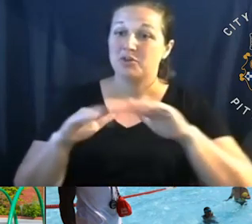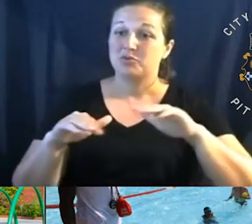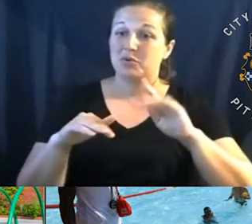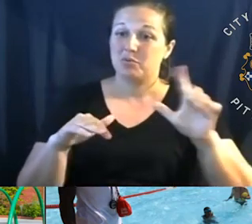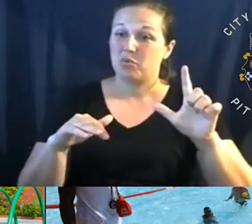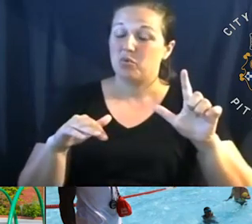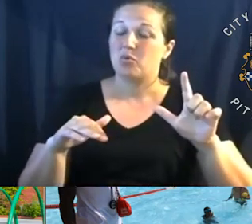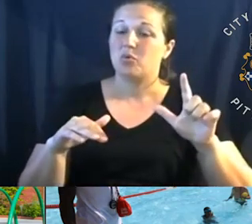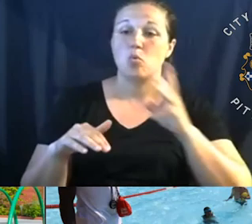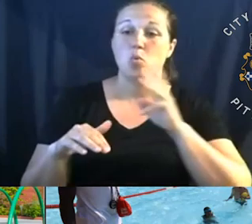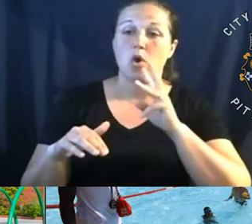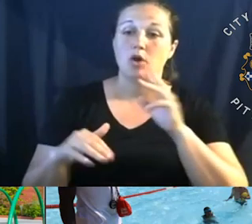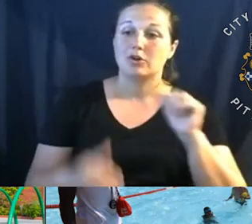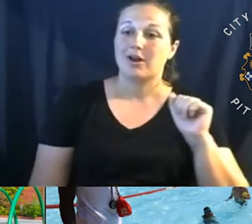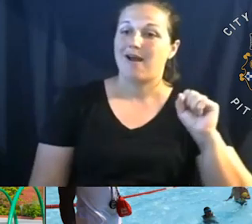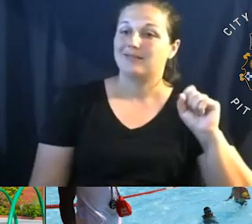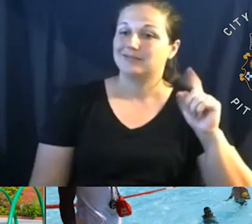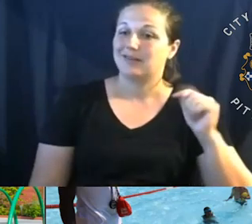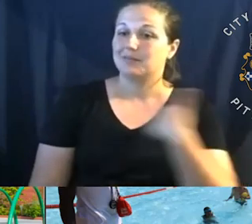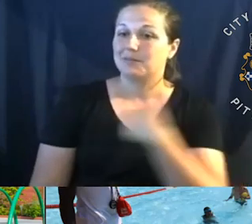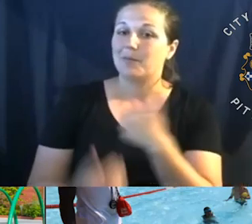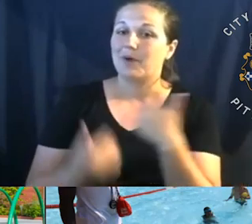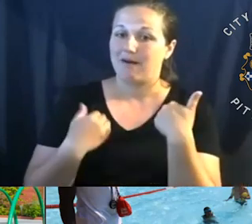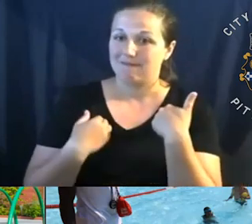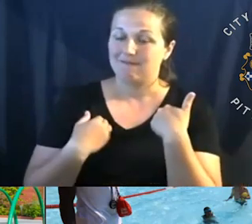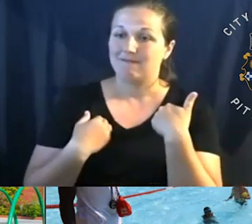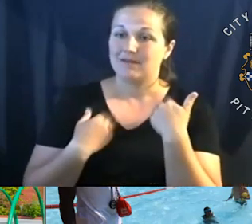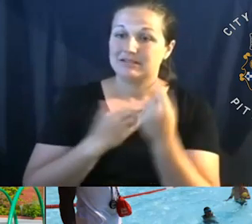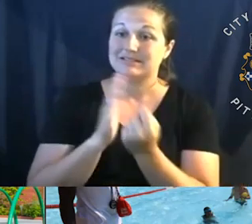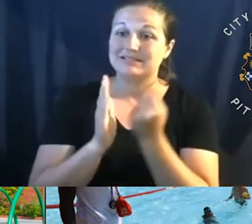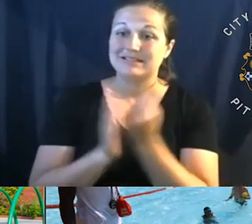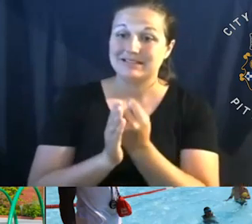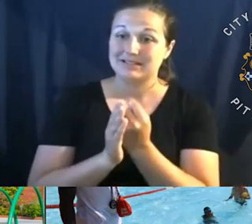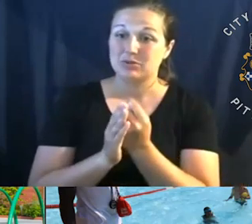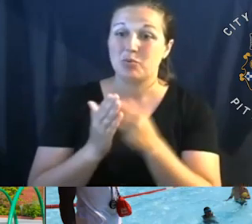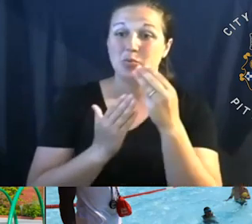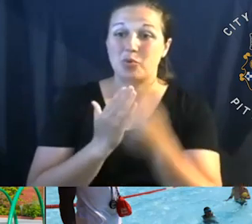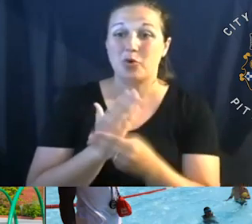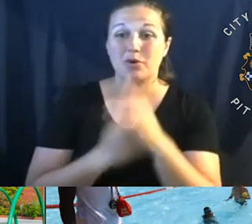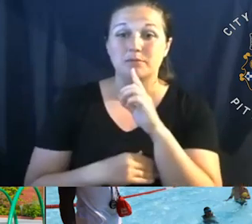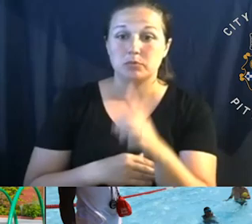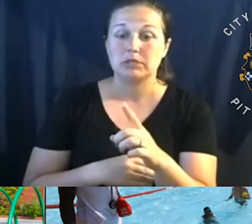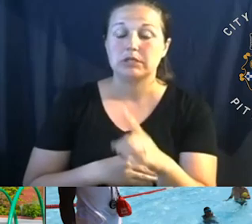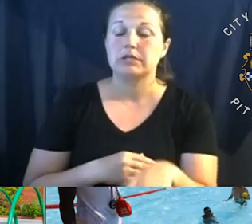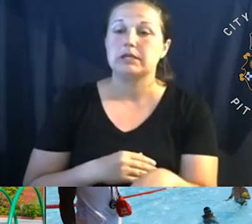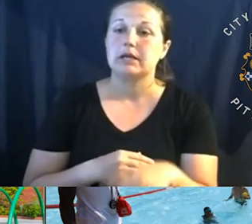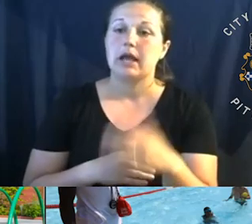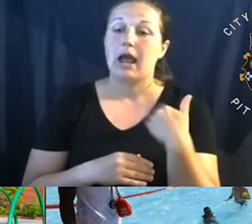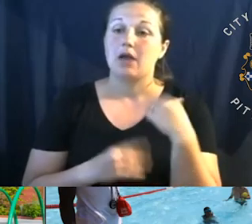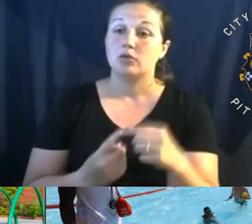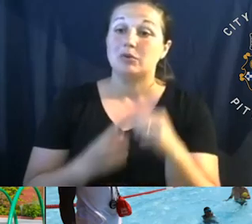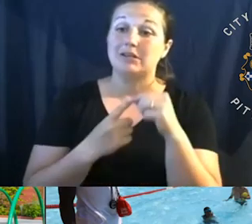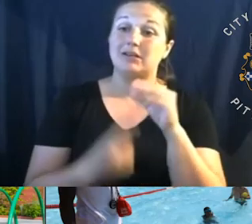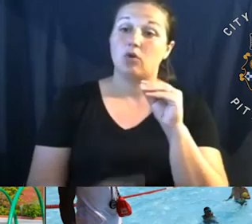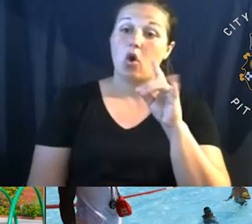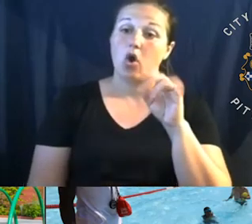that the city has that, um, are seasonally programmed, really. Uh, we have the very unique Oliver bath house